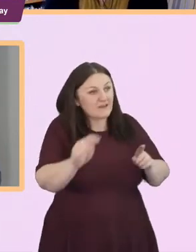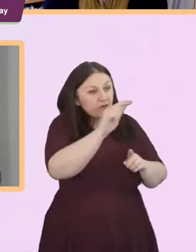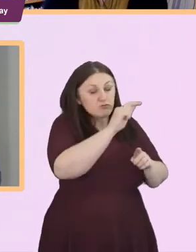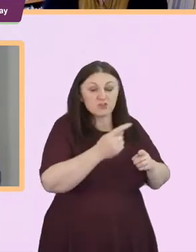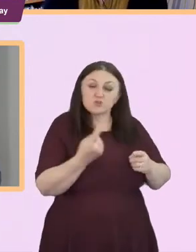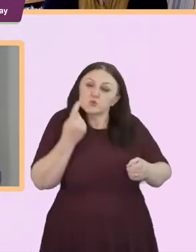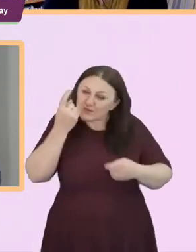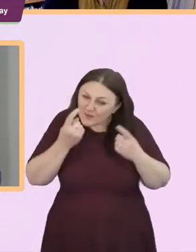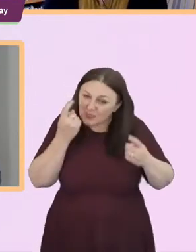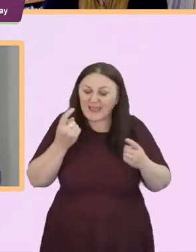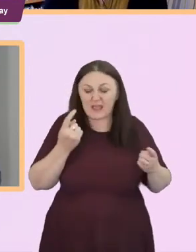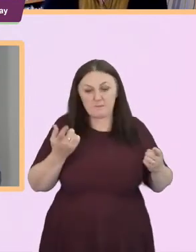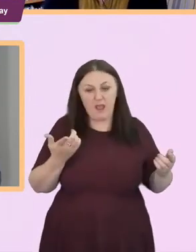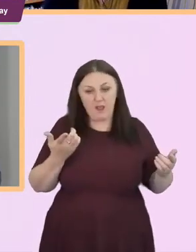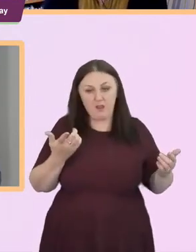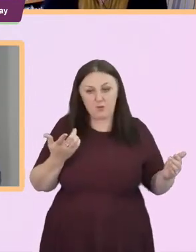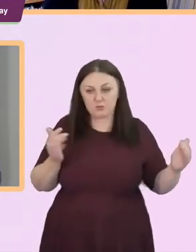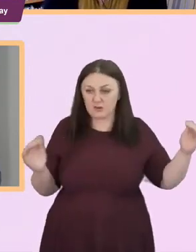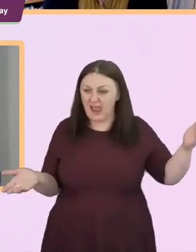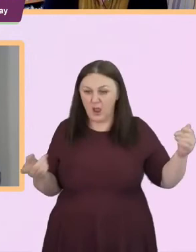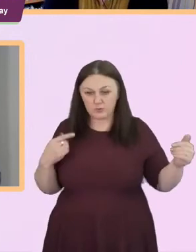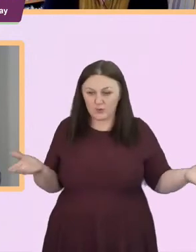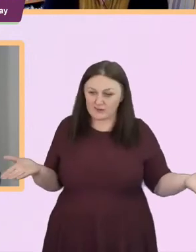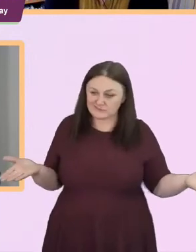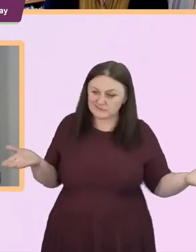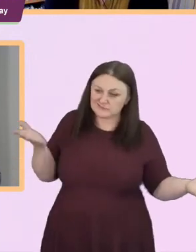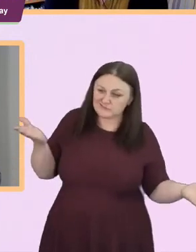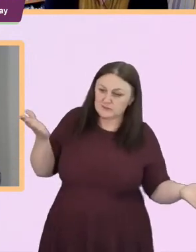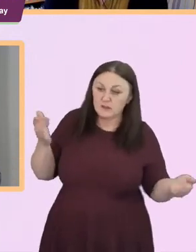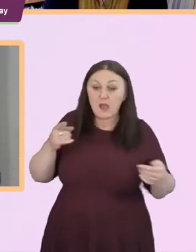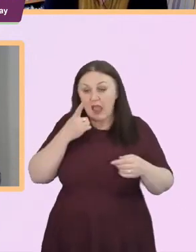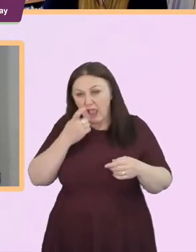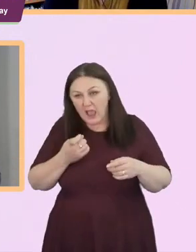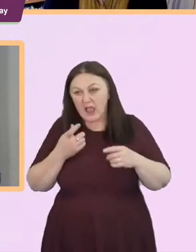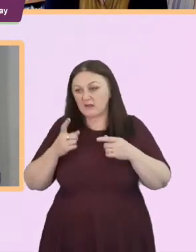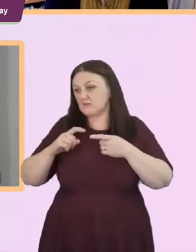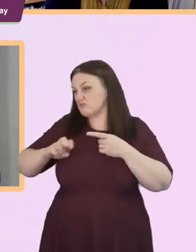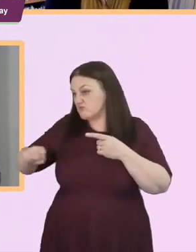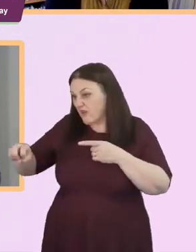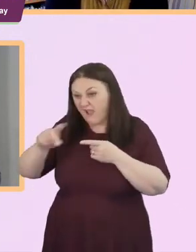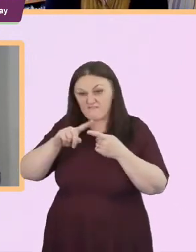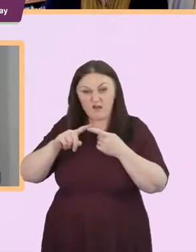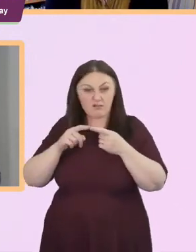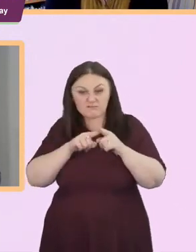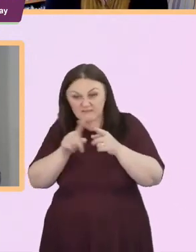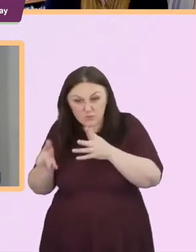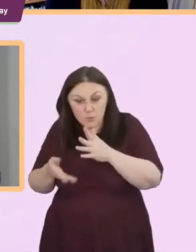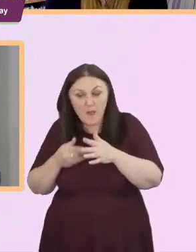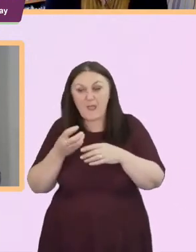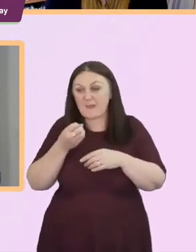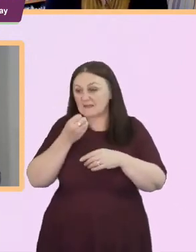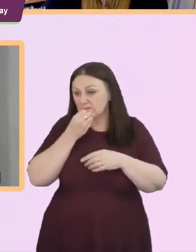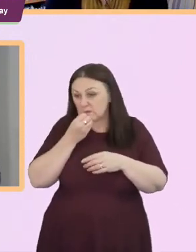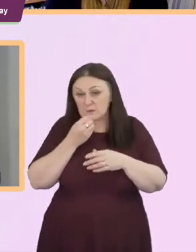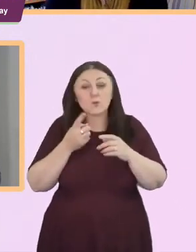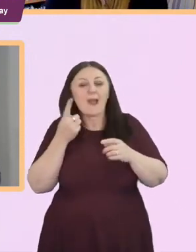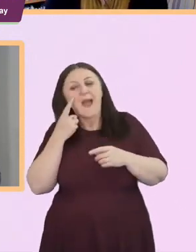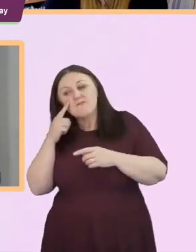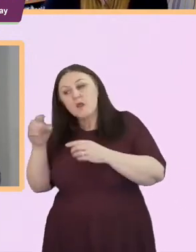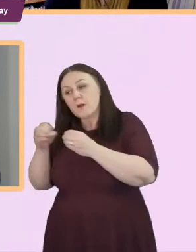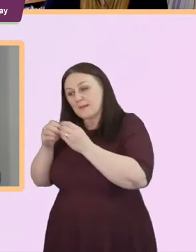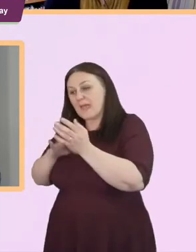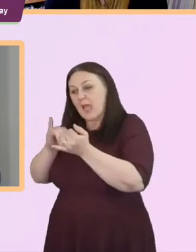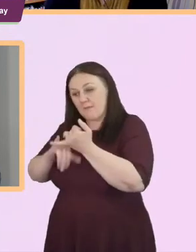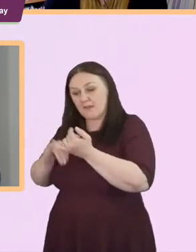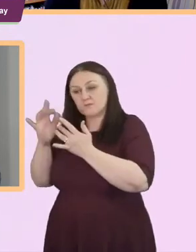offsetting and there's all different categories there travel food um go and have a look at that on the bms website if you just look